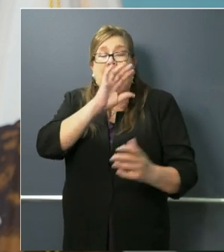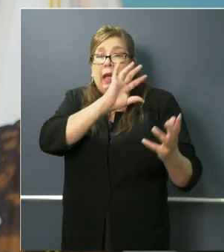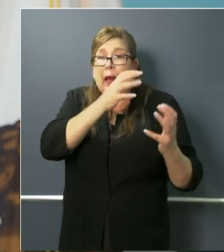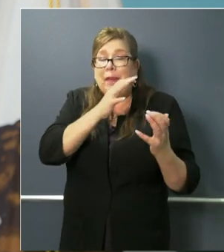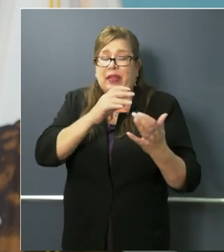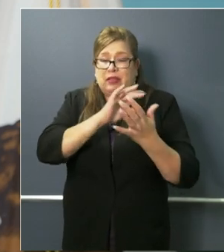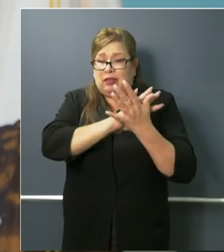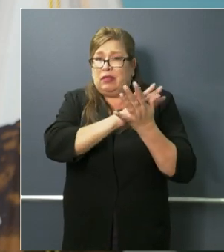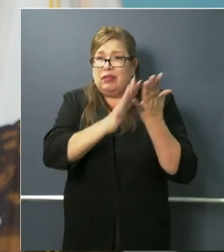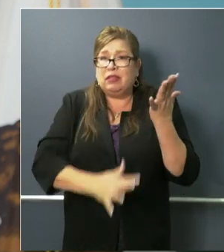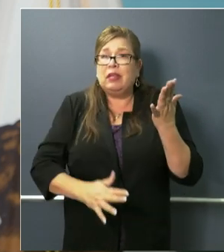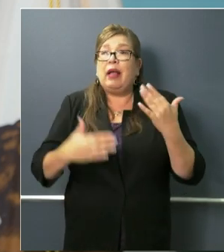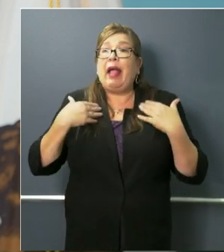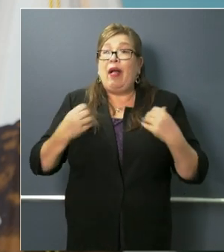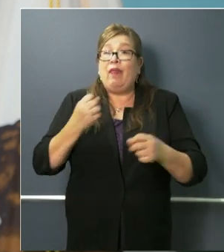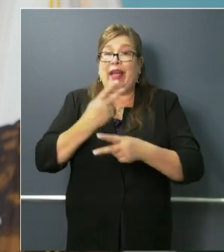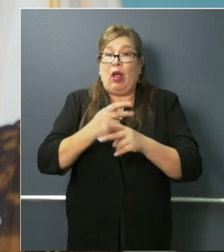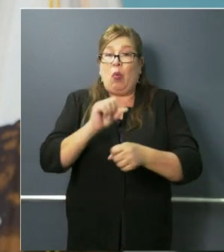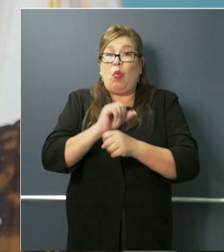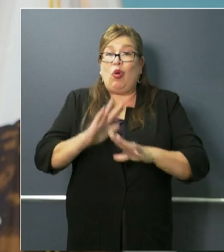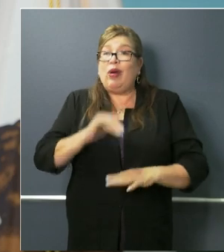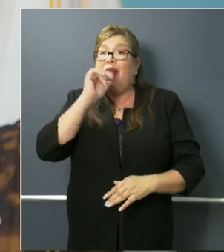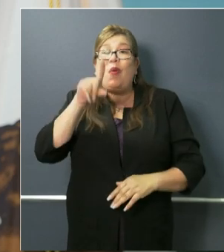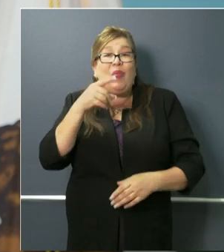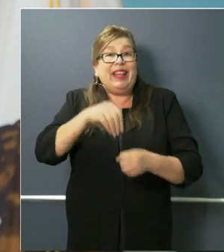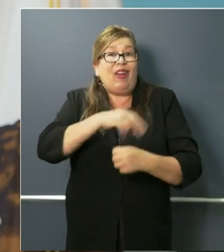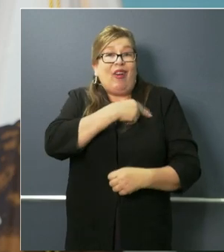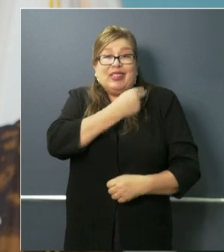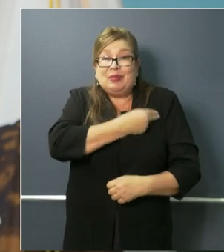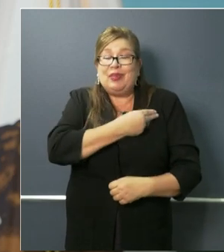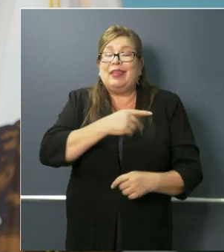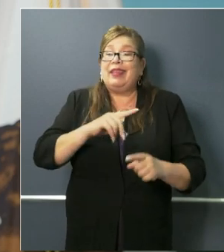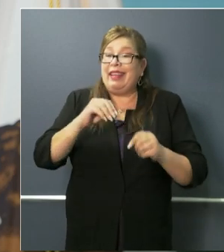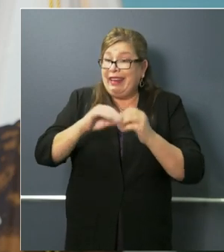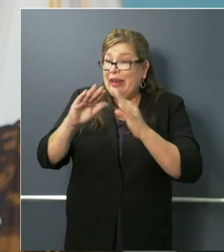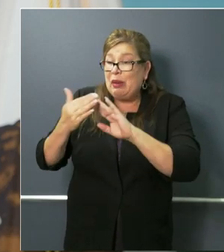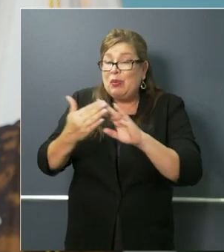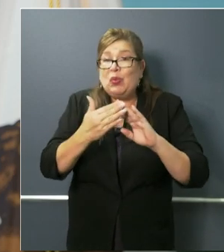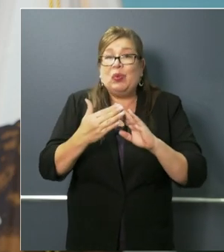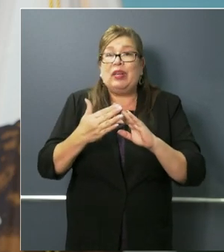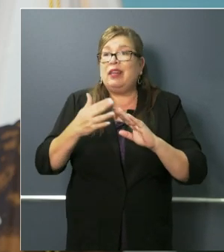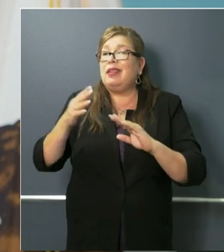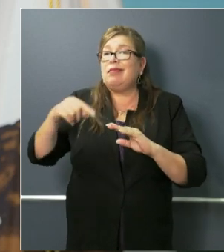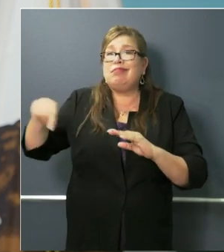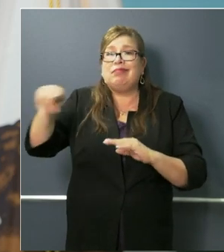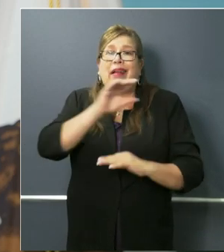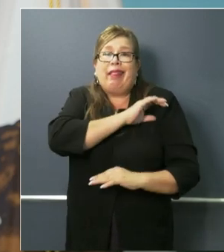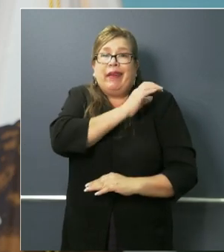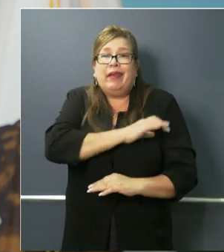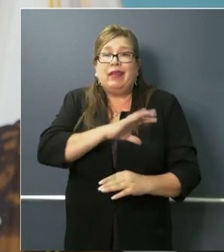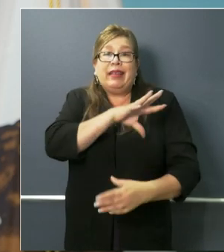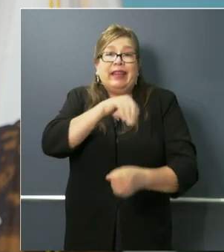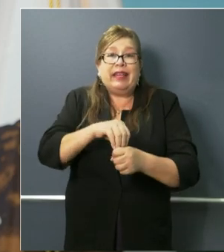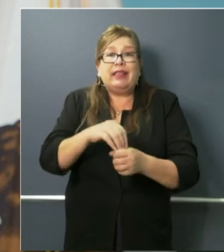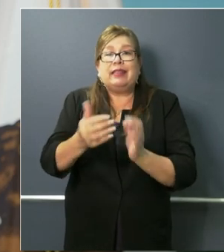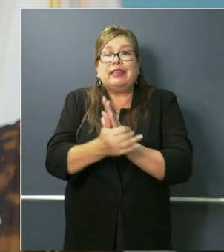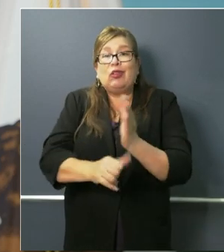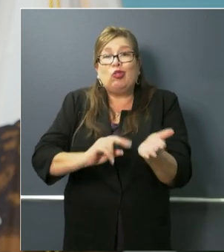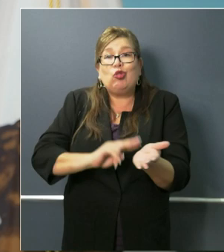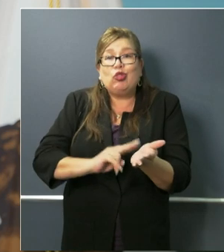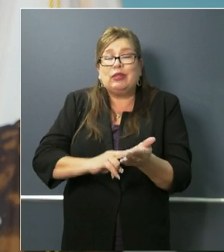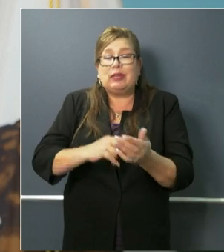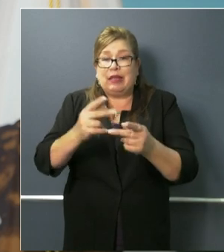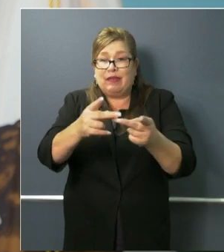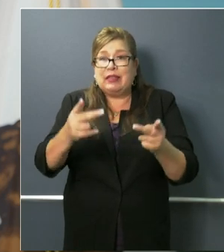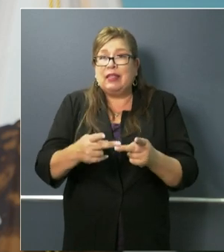workers are not just in our hospital systems and our community clinics but also in our skilled nursing facilities uh and in our adult facilities uh